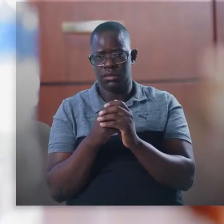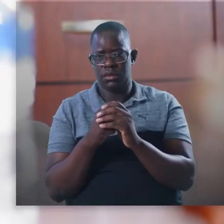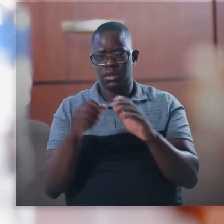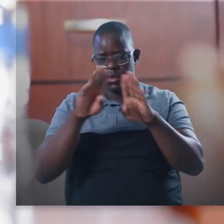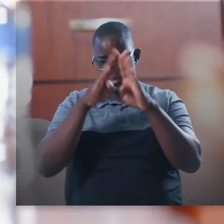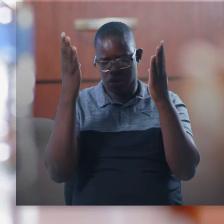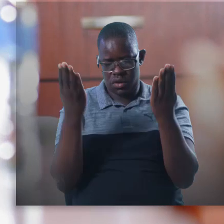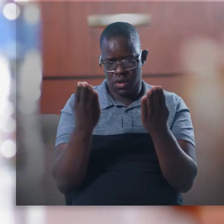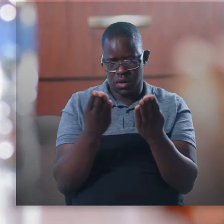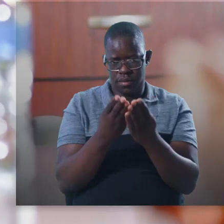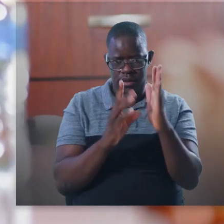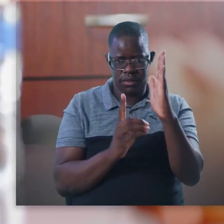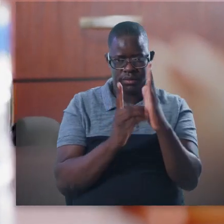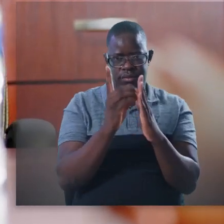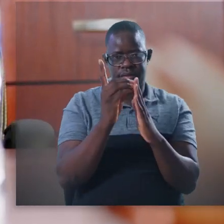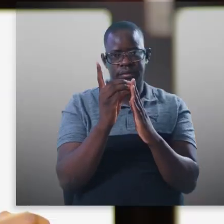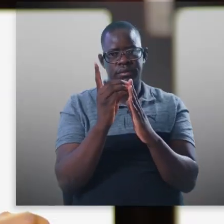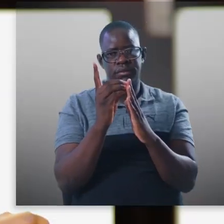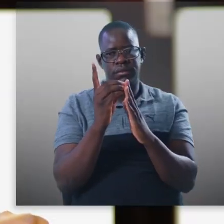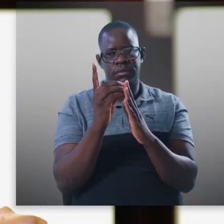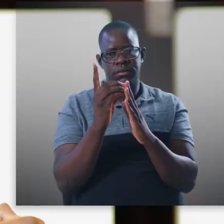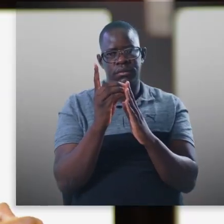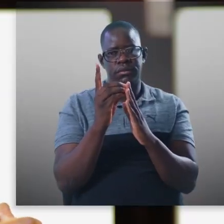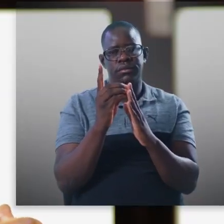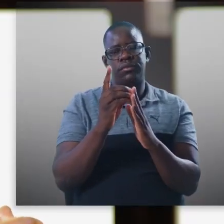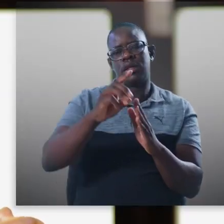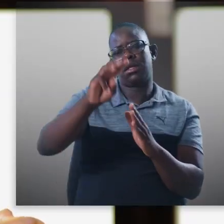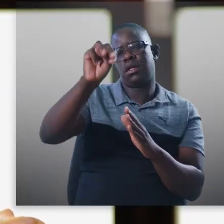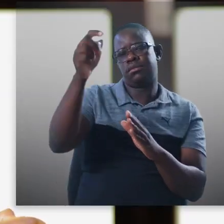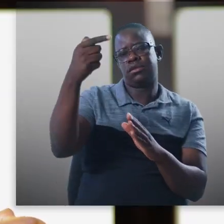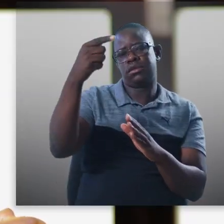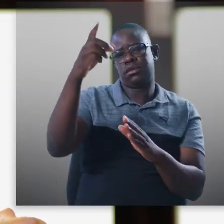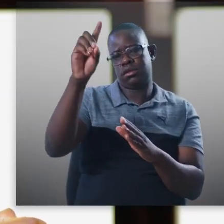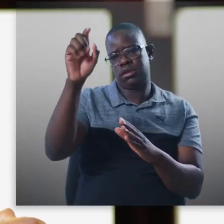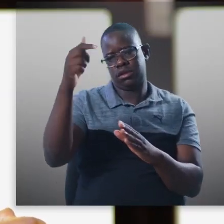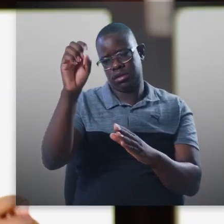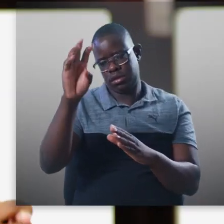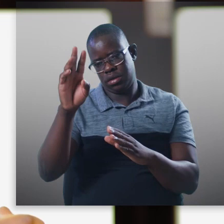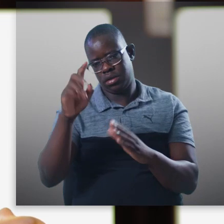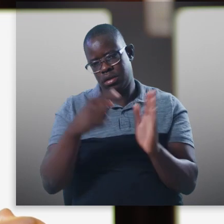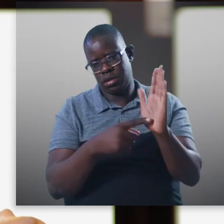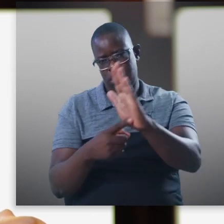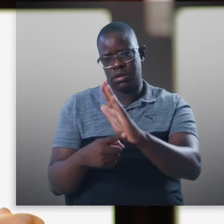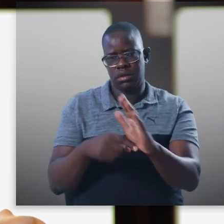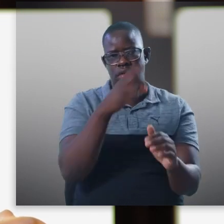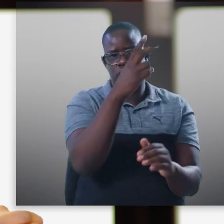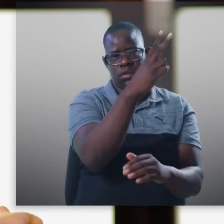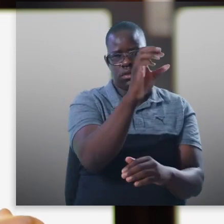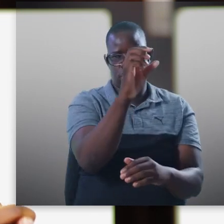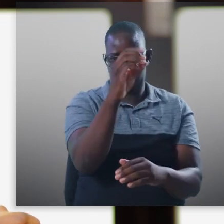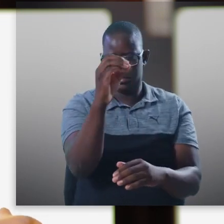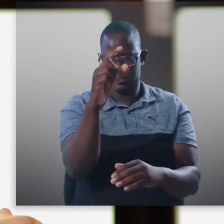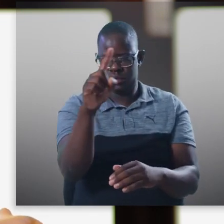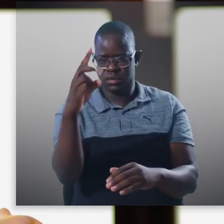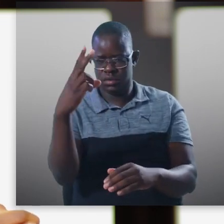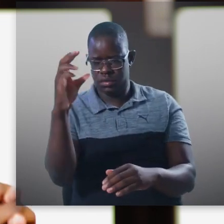too. This is based on the United Nations Charter for Global Development. Well, it is also known as the Millennium